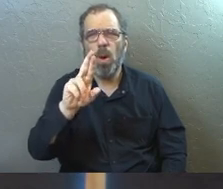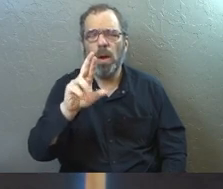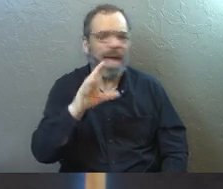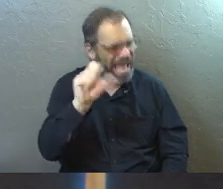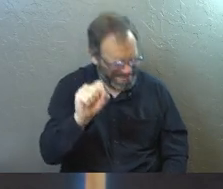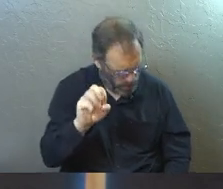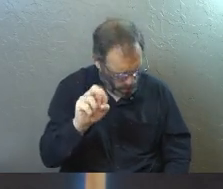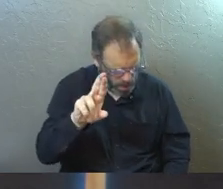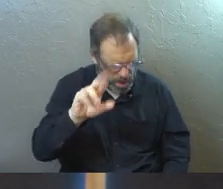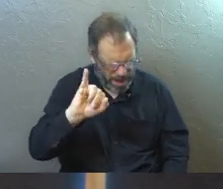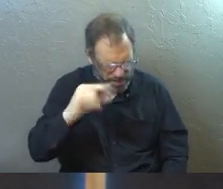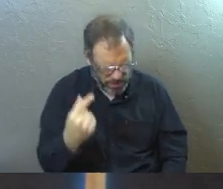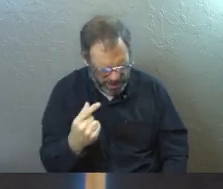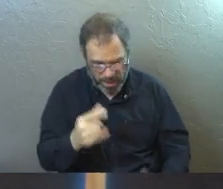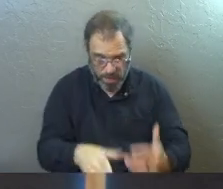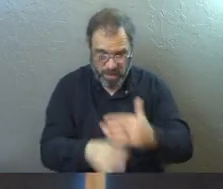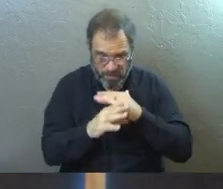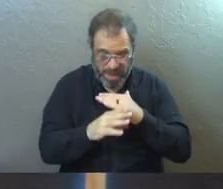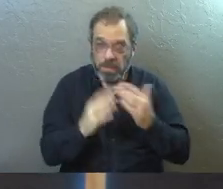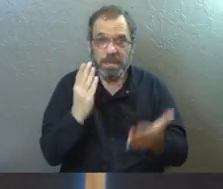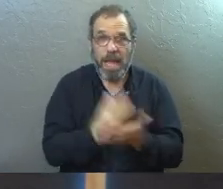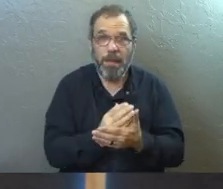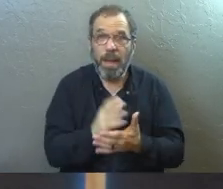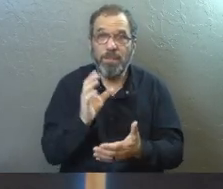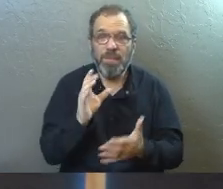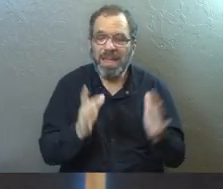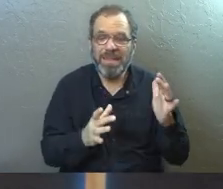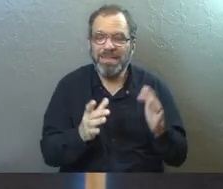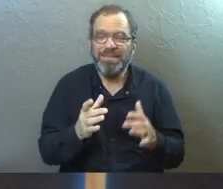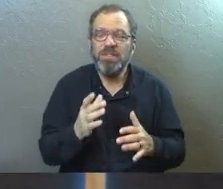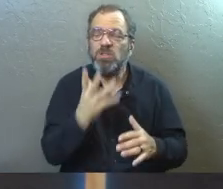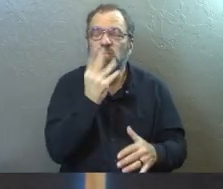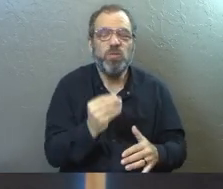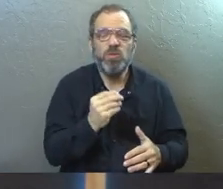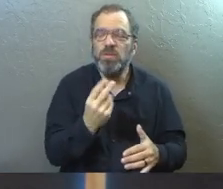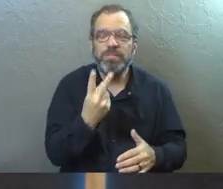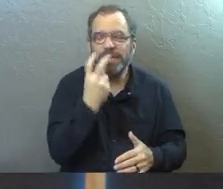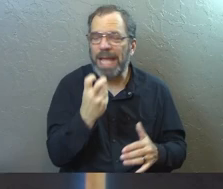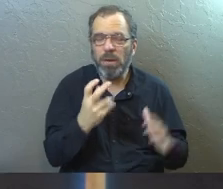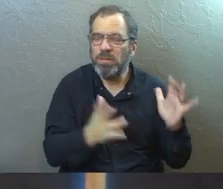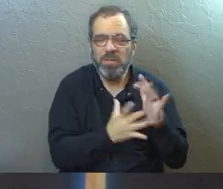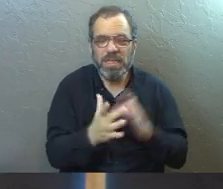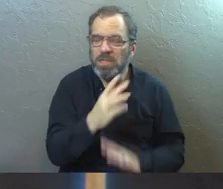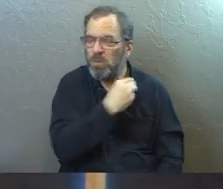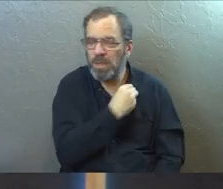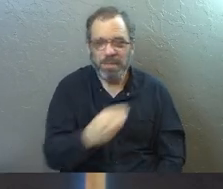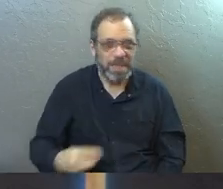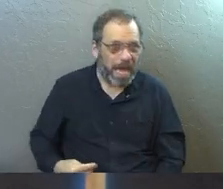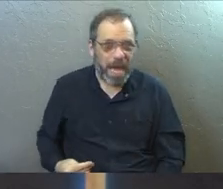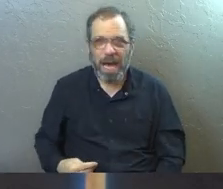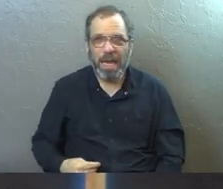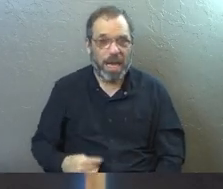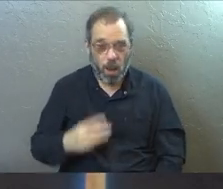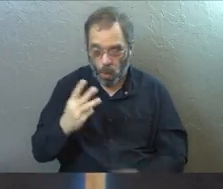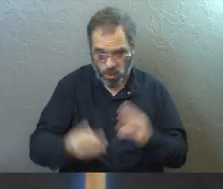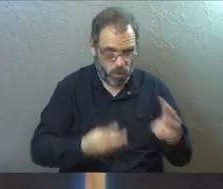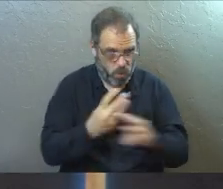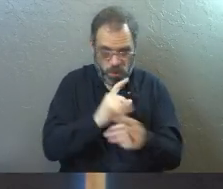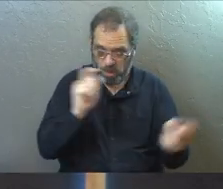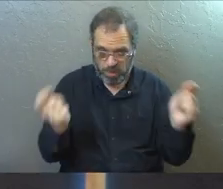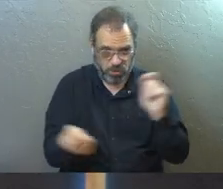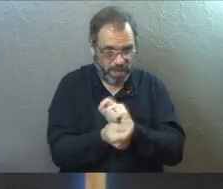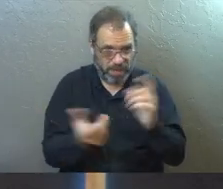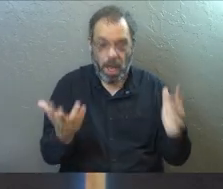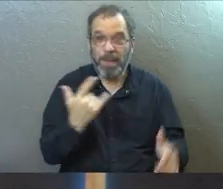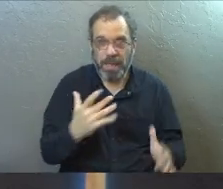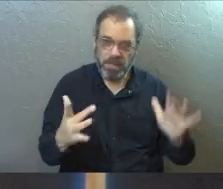The only reason they would have stopped him is because they did not believe Jesus was the Messiah. They did not acknowledge that the whole world had changed